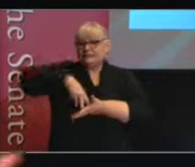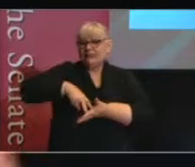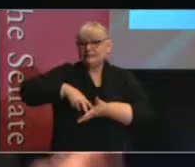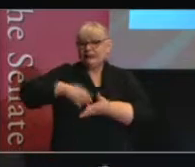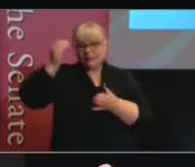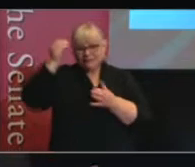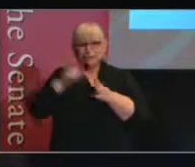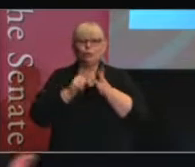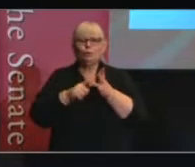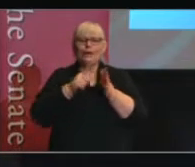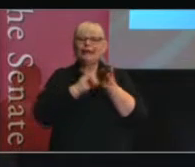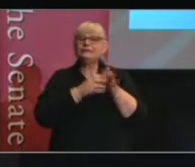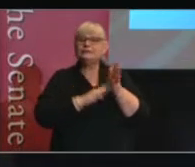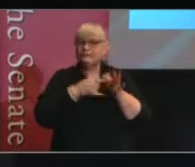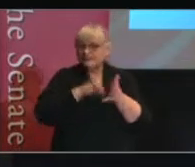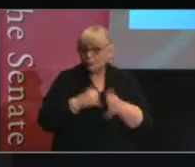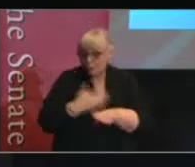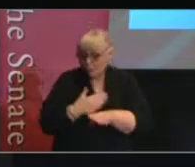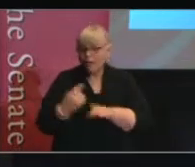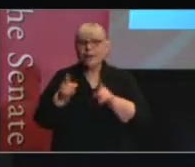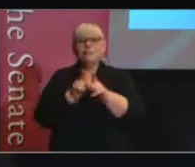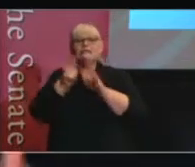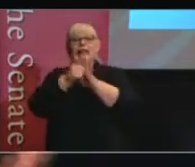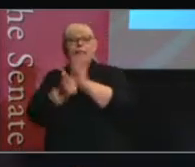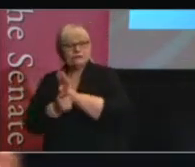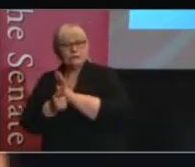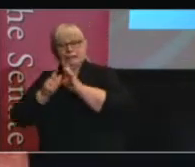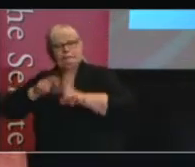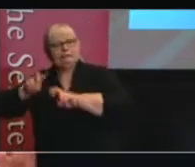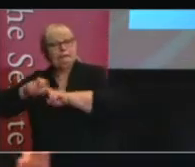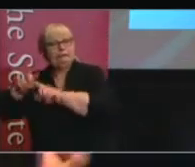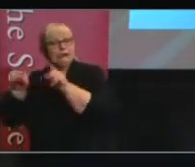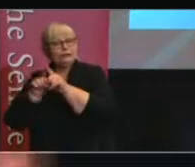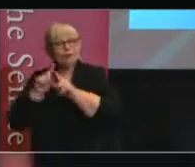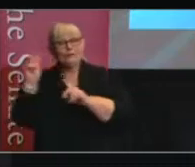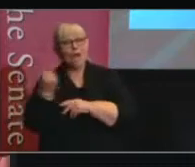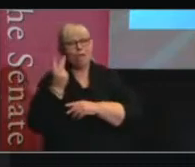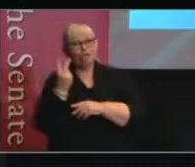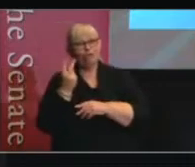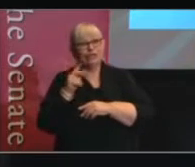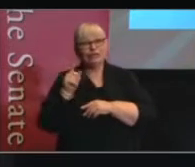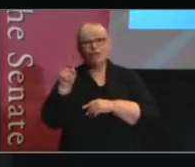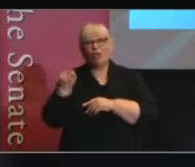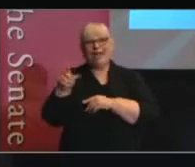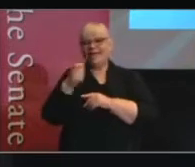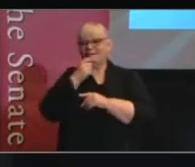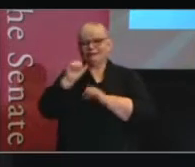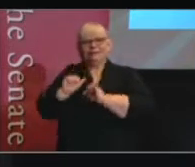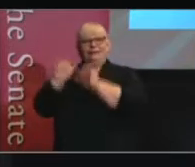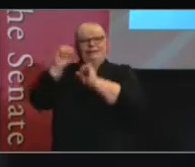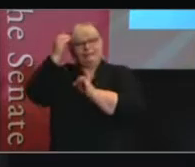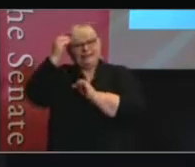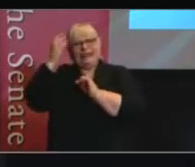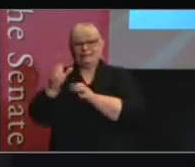estimates work as well as legislative scrutiny work. And that this creates a particular dynamic within the committee,